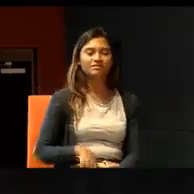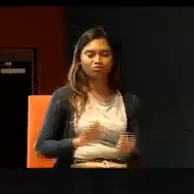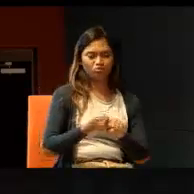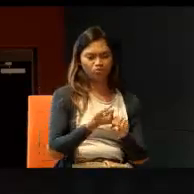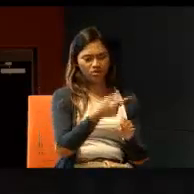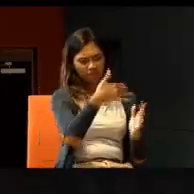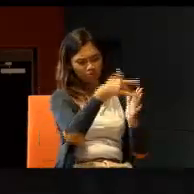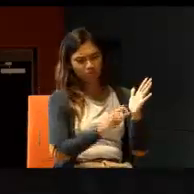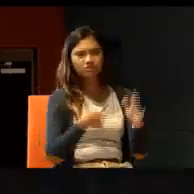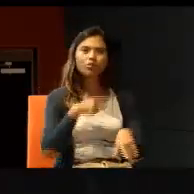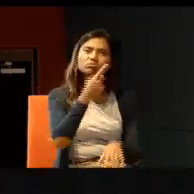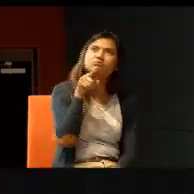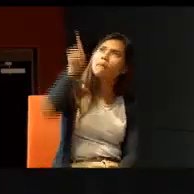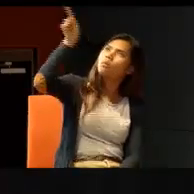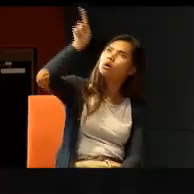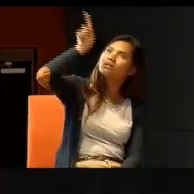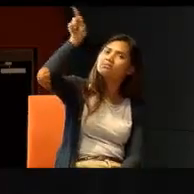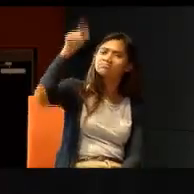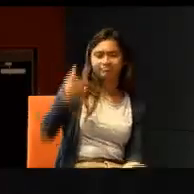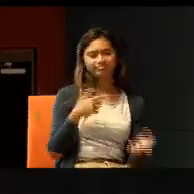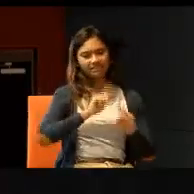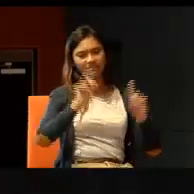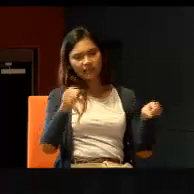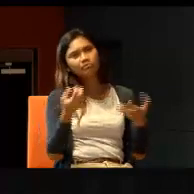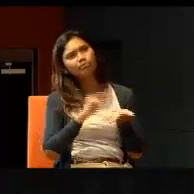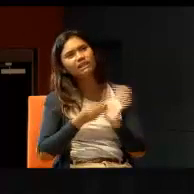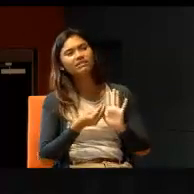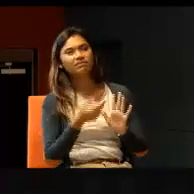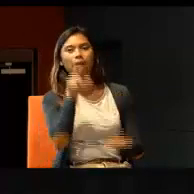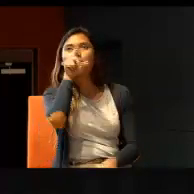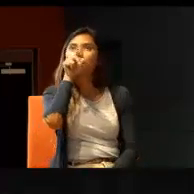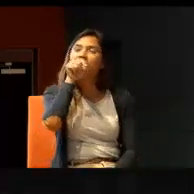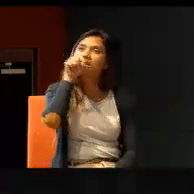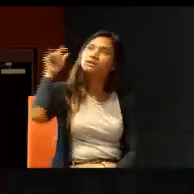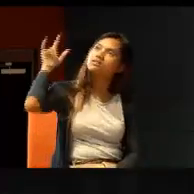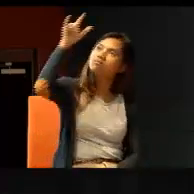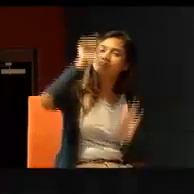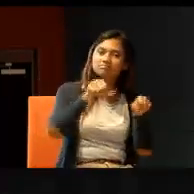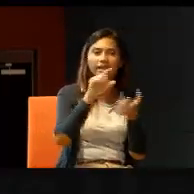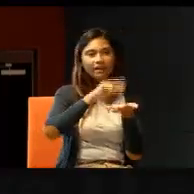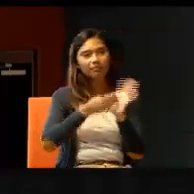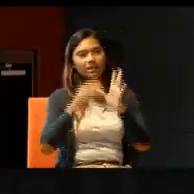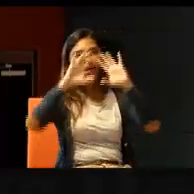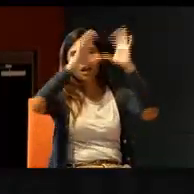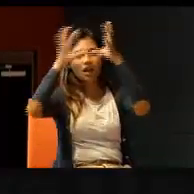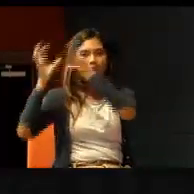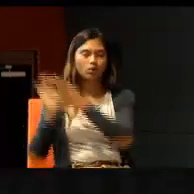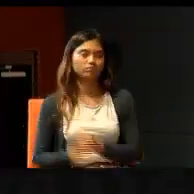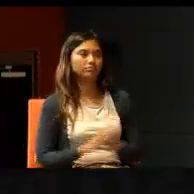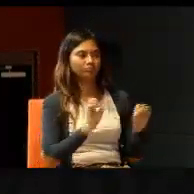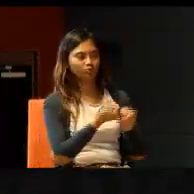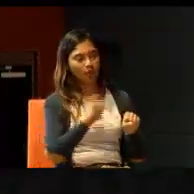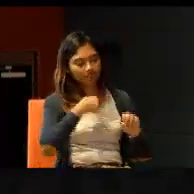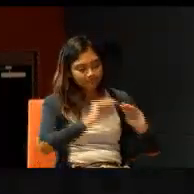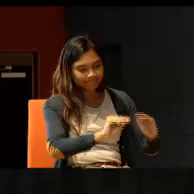understand, what they mean. You point to the sky, it can be a bird. Or, it can be the cloud. So, I, I teach them, a